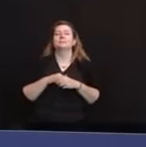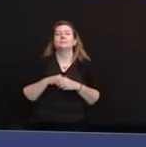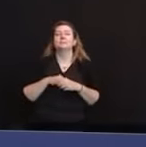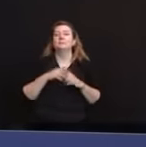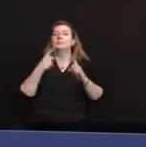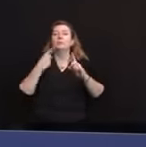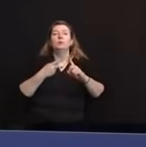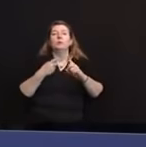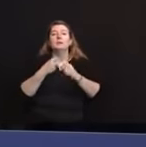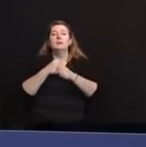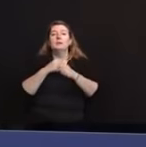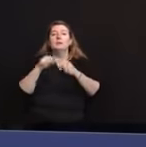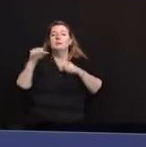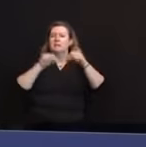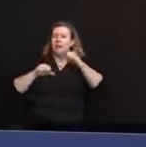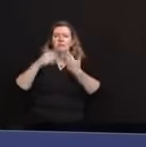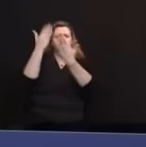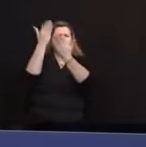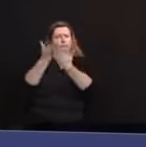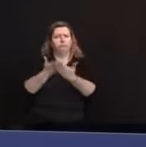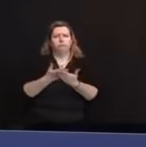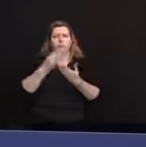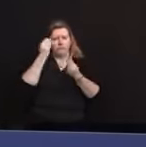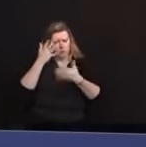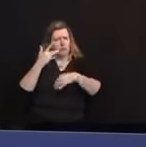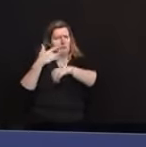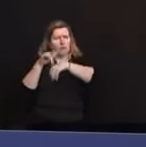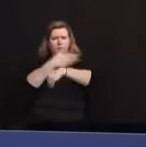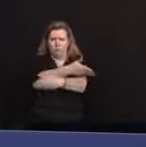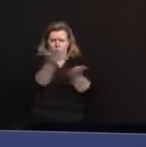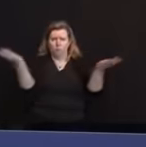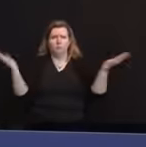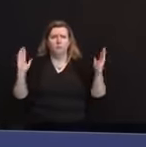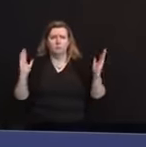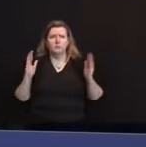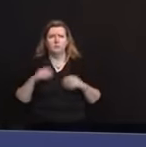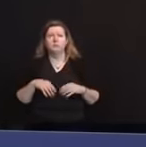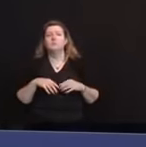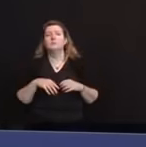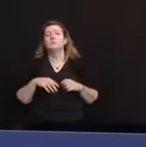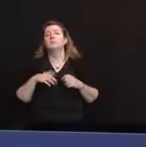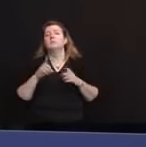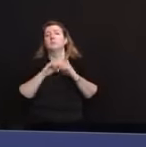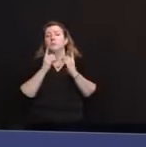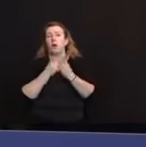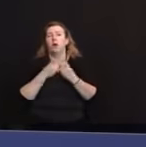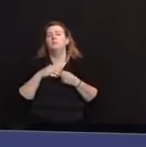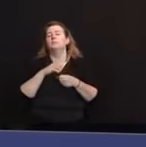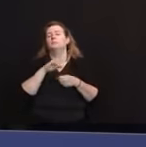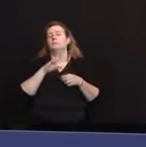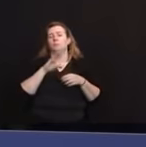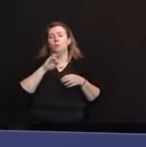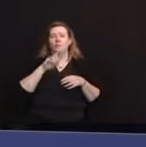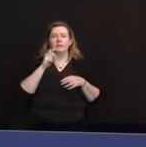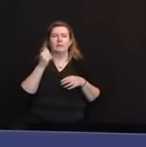widely available as possible, the department's COVID-19 vaccination page includes fact sheets,